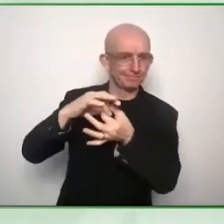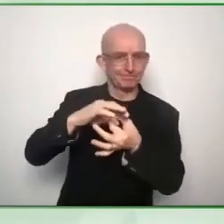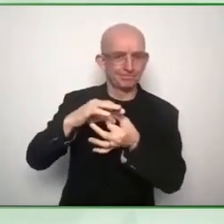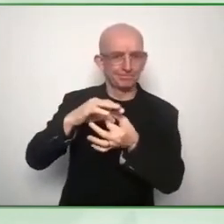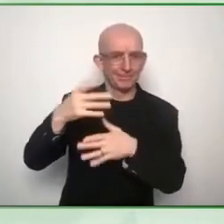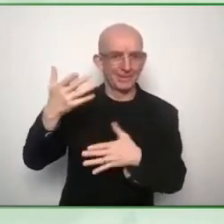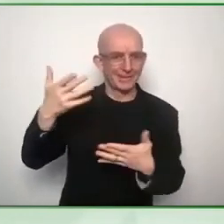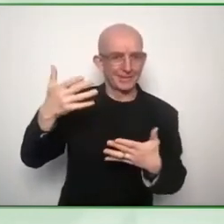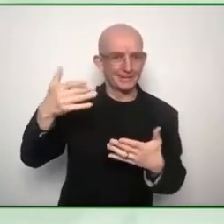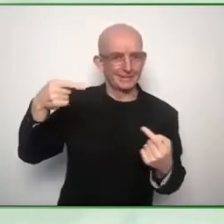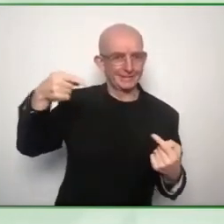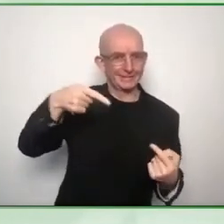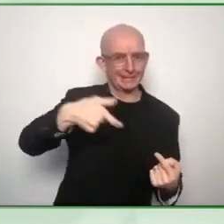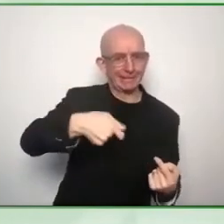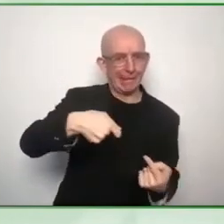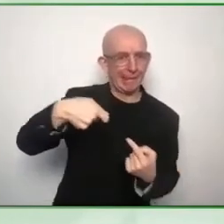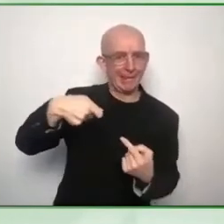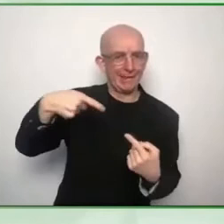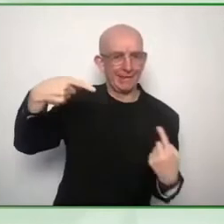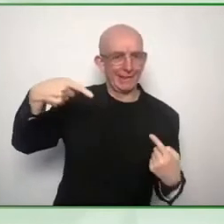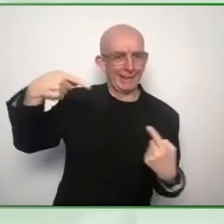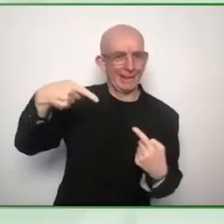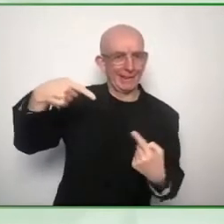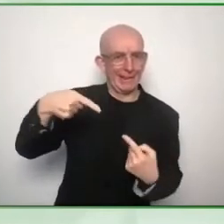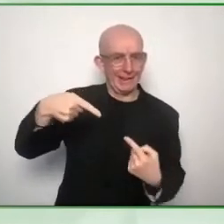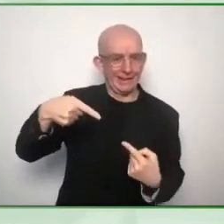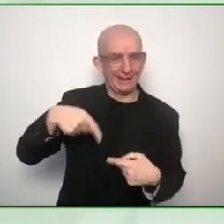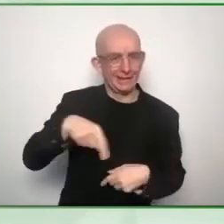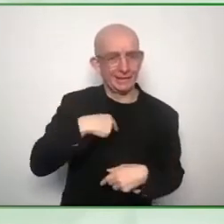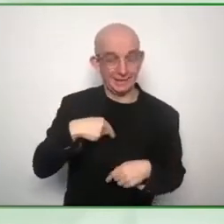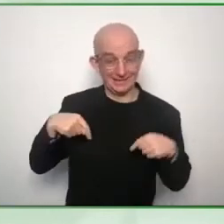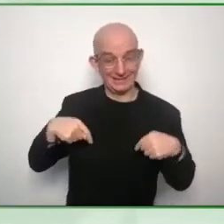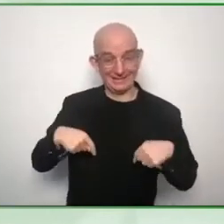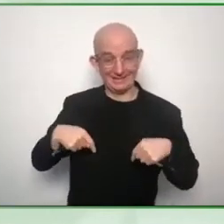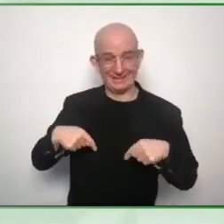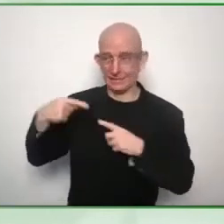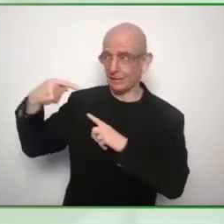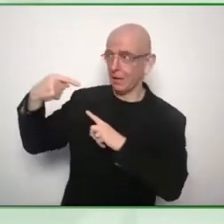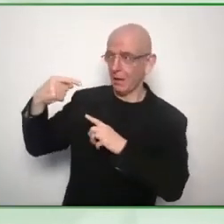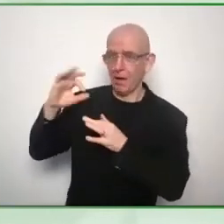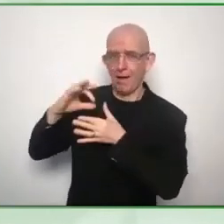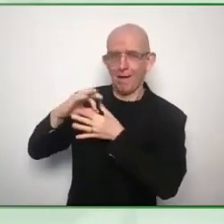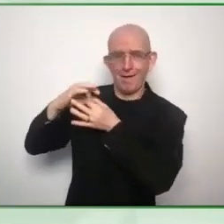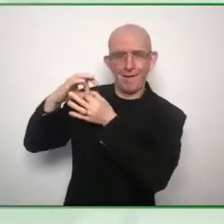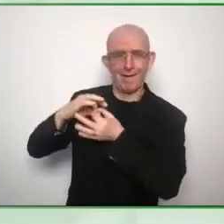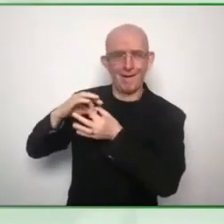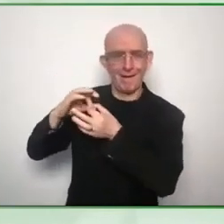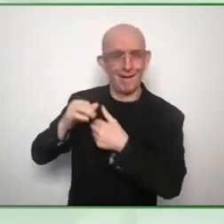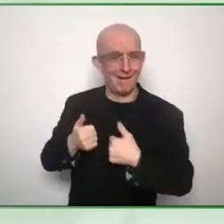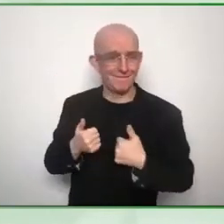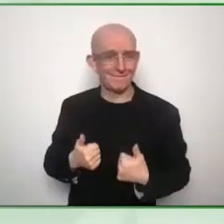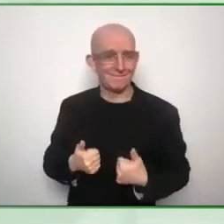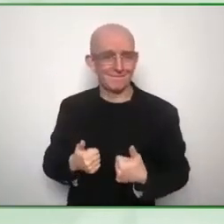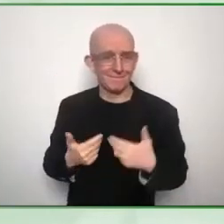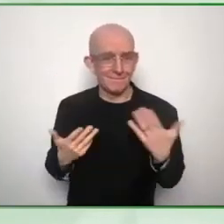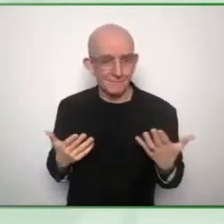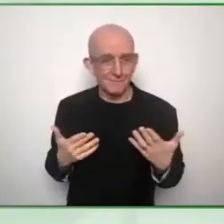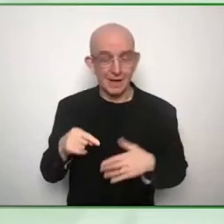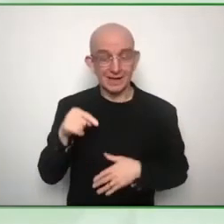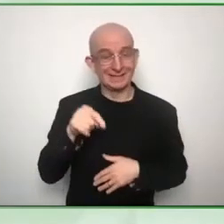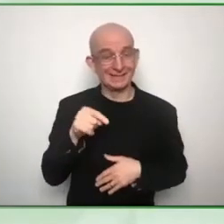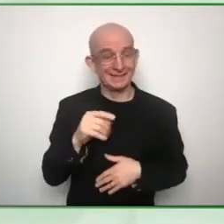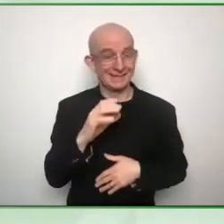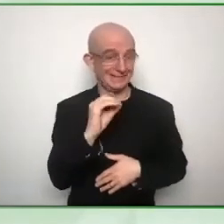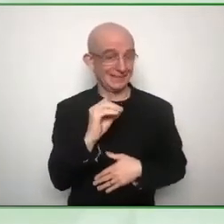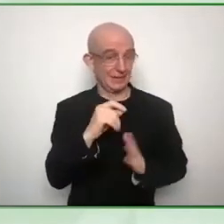um open the doors uh that may have not been opened otherwise but uh yeah definitely the community engagement and uh the